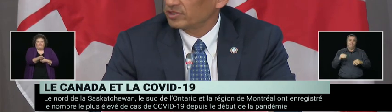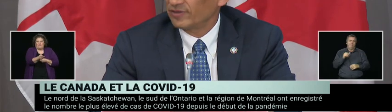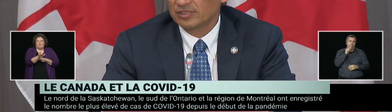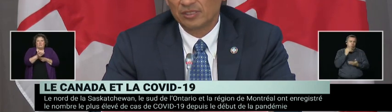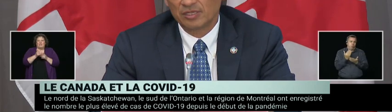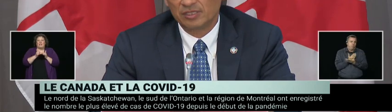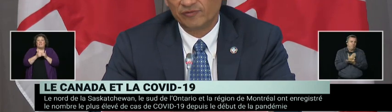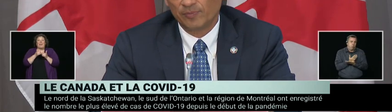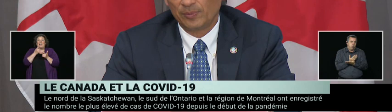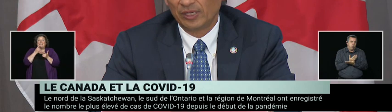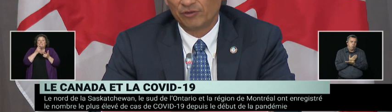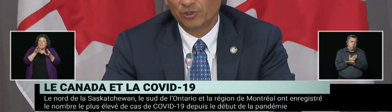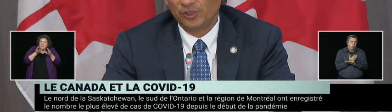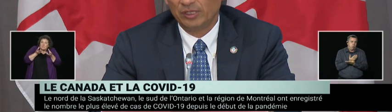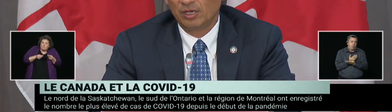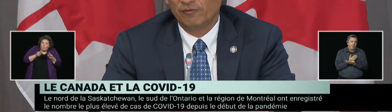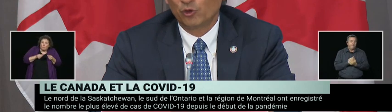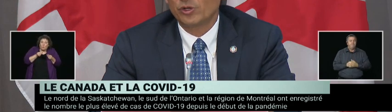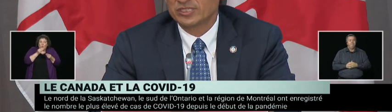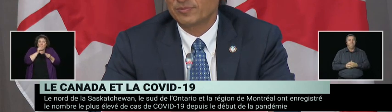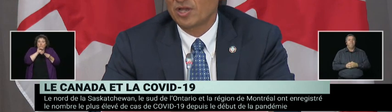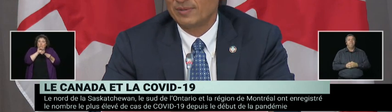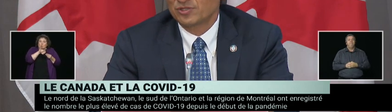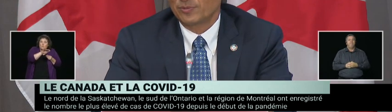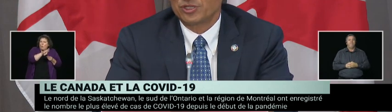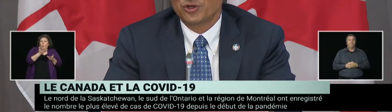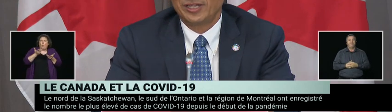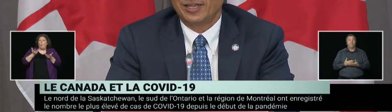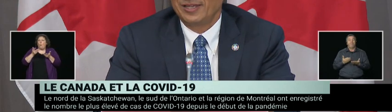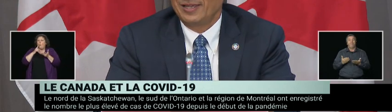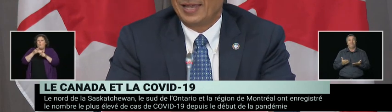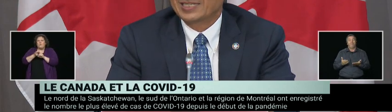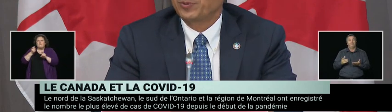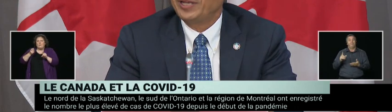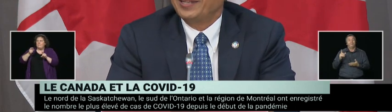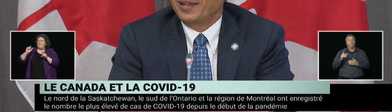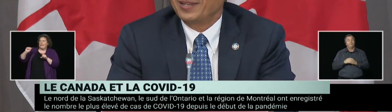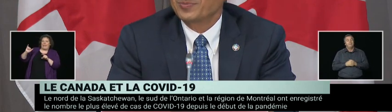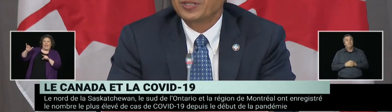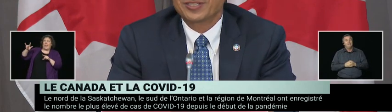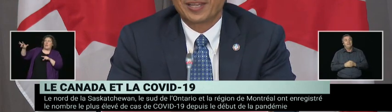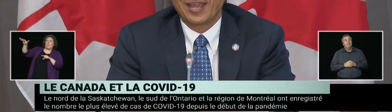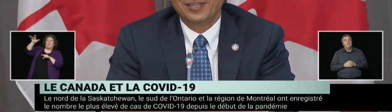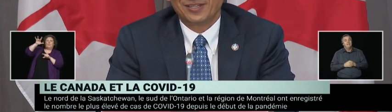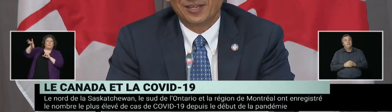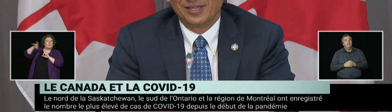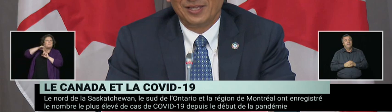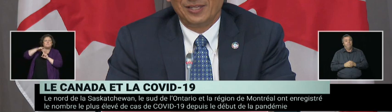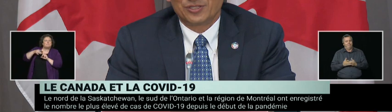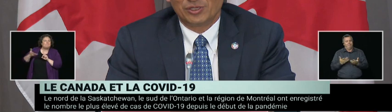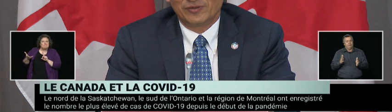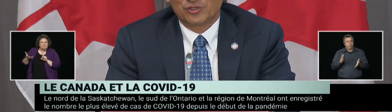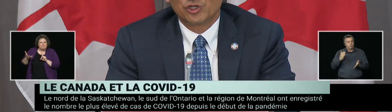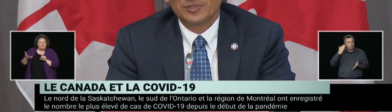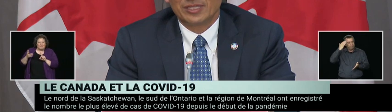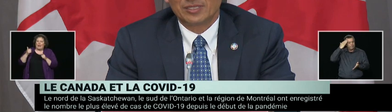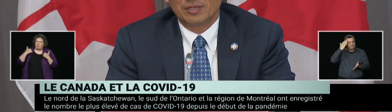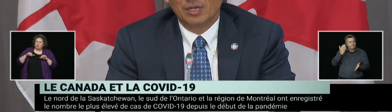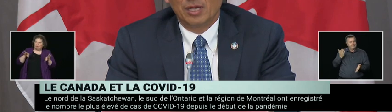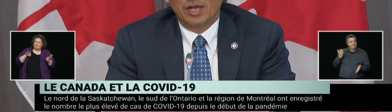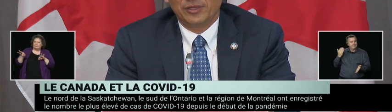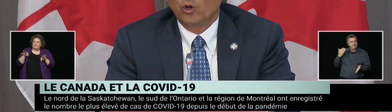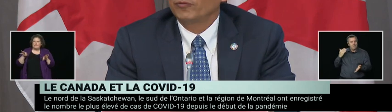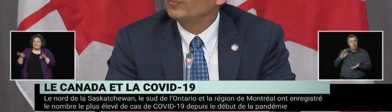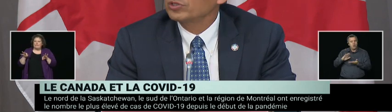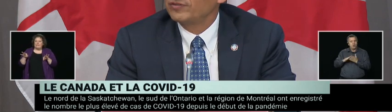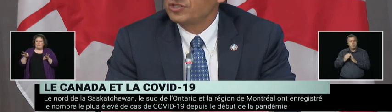those of us in the scientific public health community for quite some time. So I'm going to try and explain it as much as I can in sort of terms that